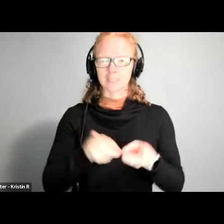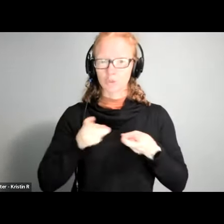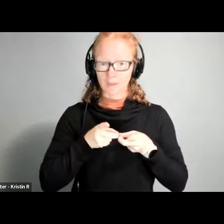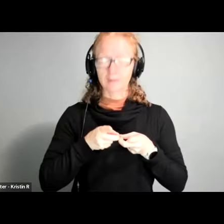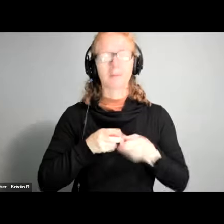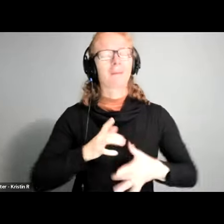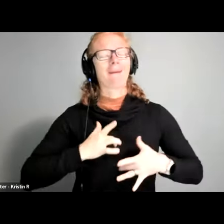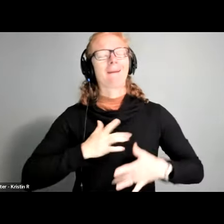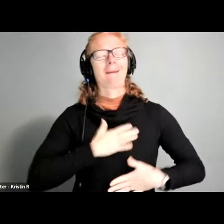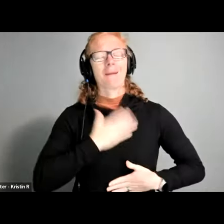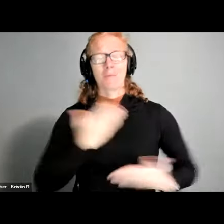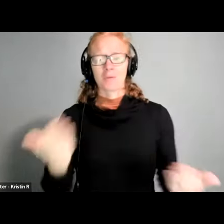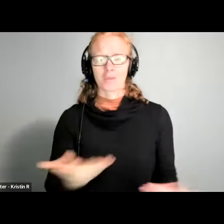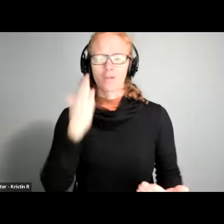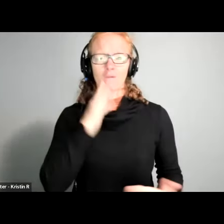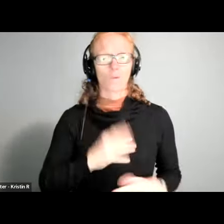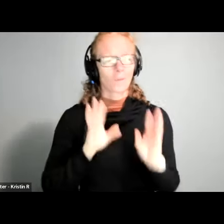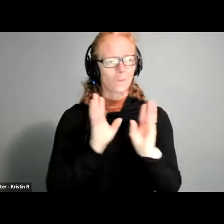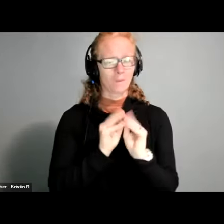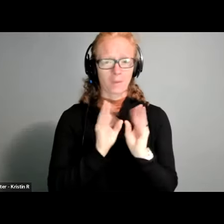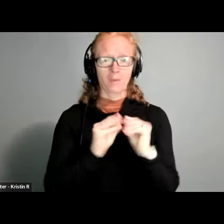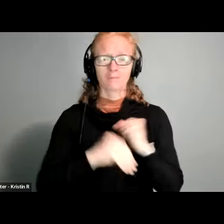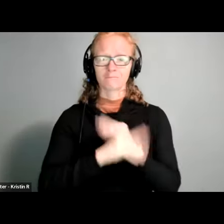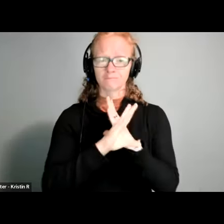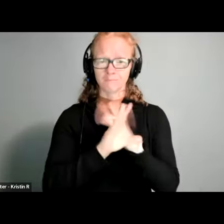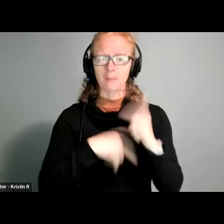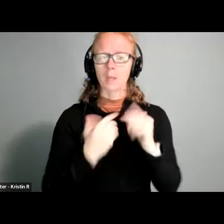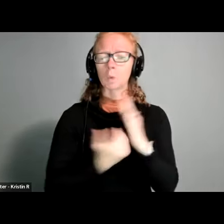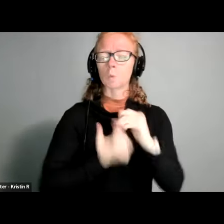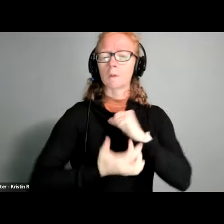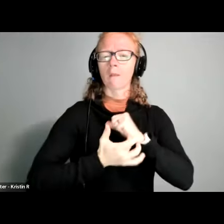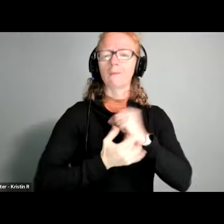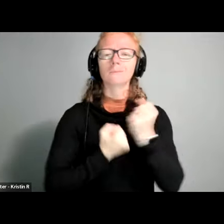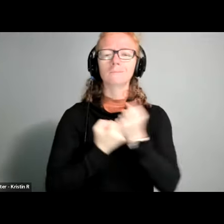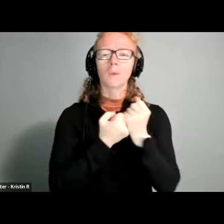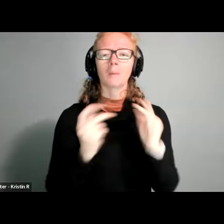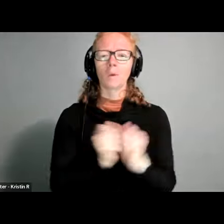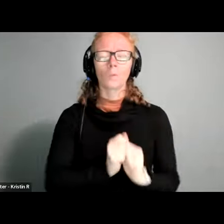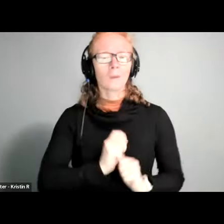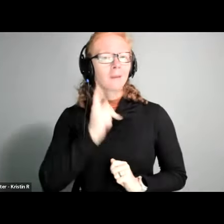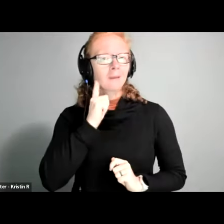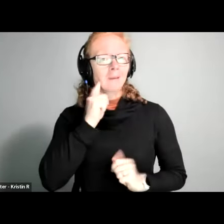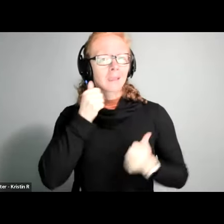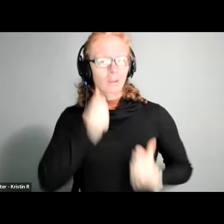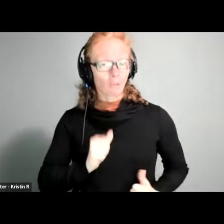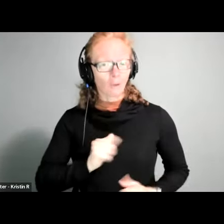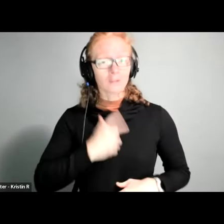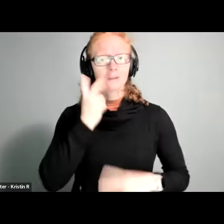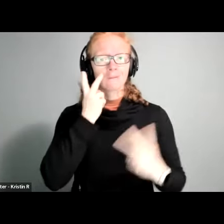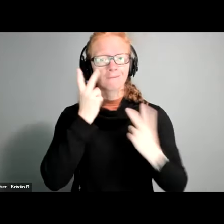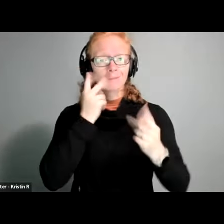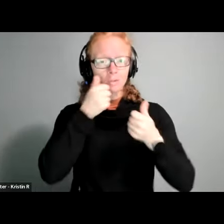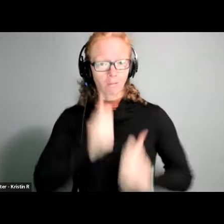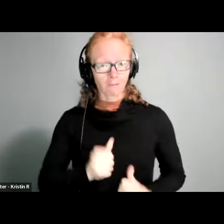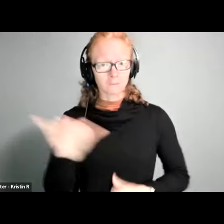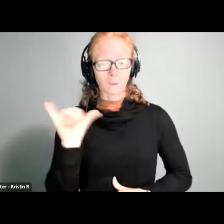you today for our webinar on new technology to support people with hearing and vision loss plus a